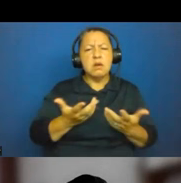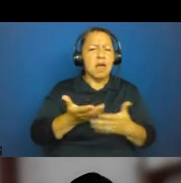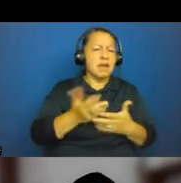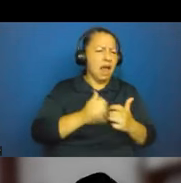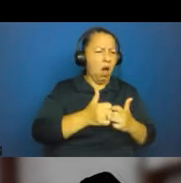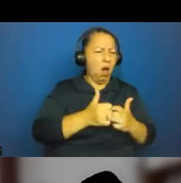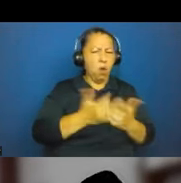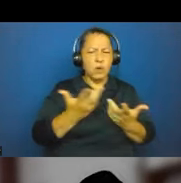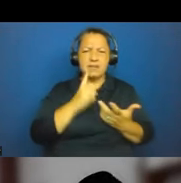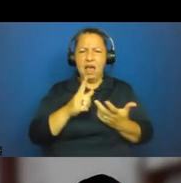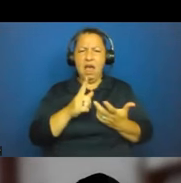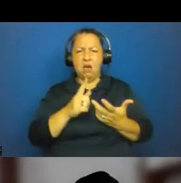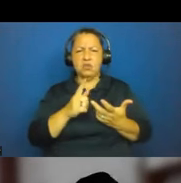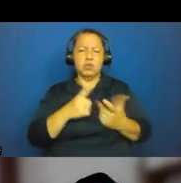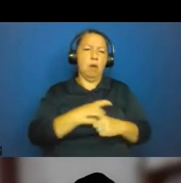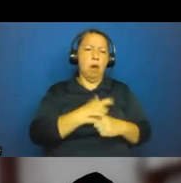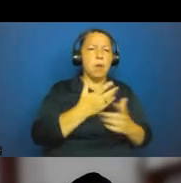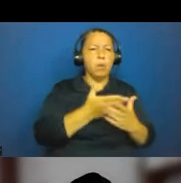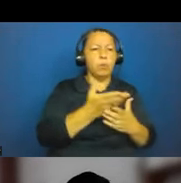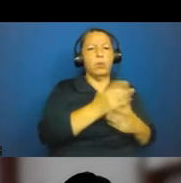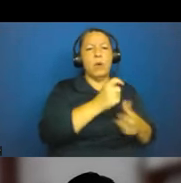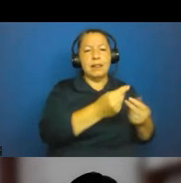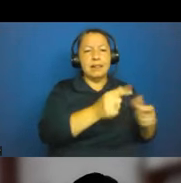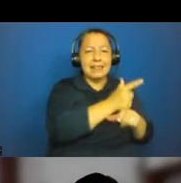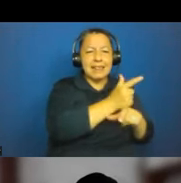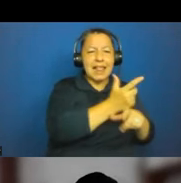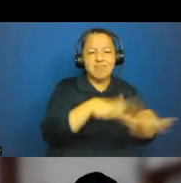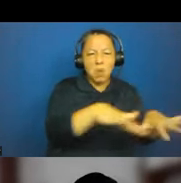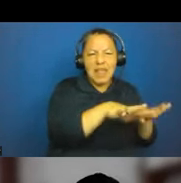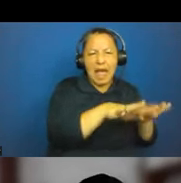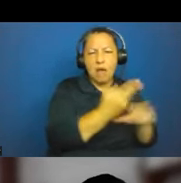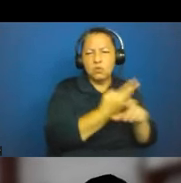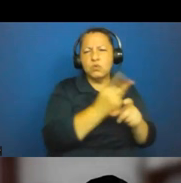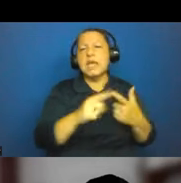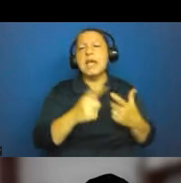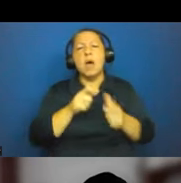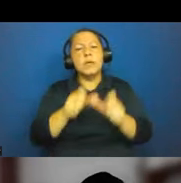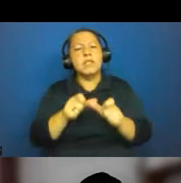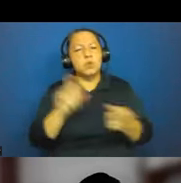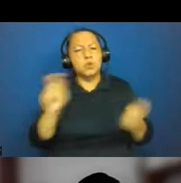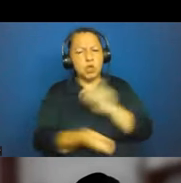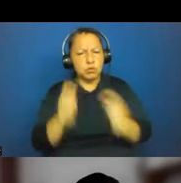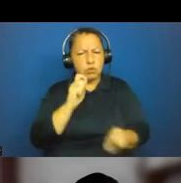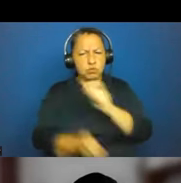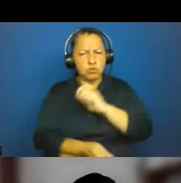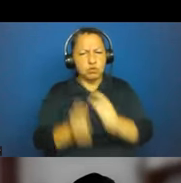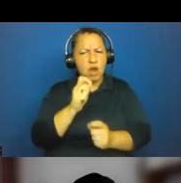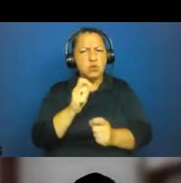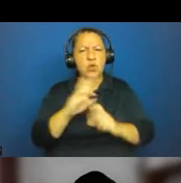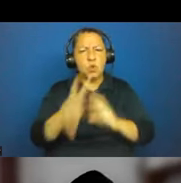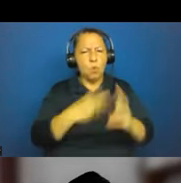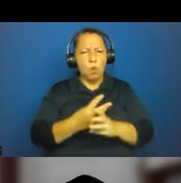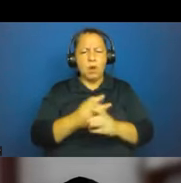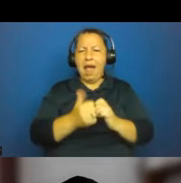over time as we increasingly modify landscapes? And I've got four images of that here. How will malaria and other vector-borne